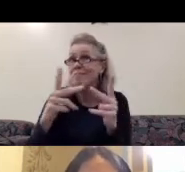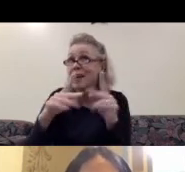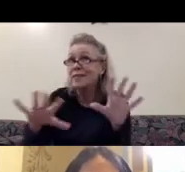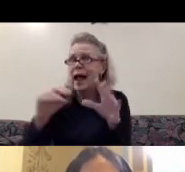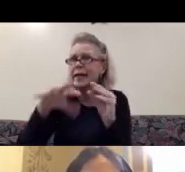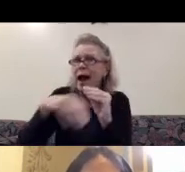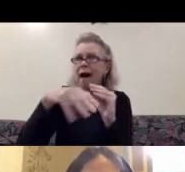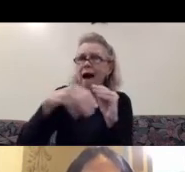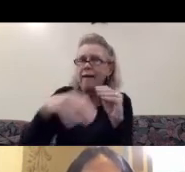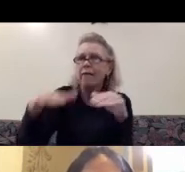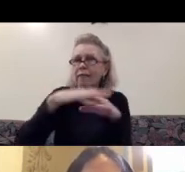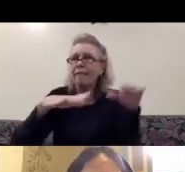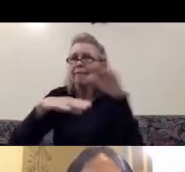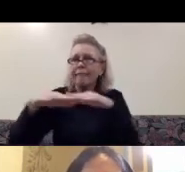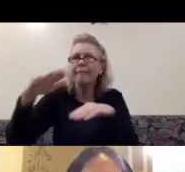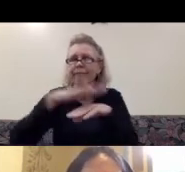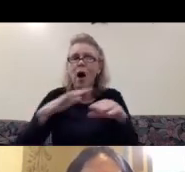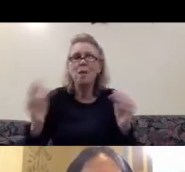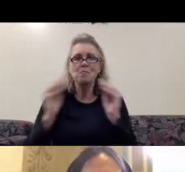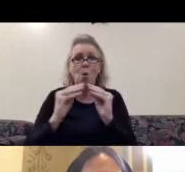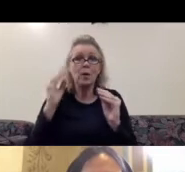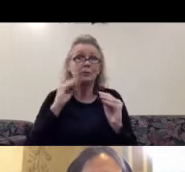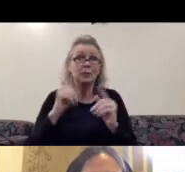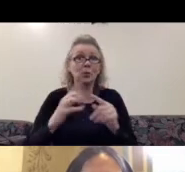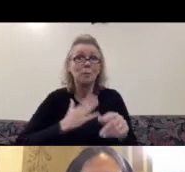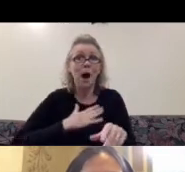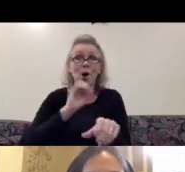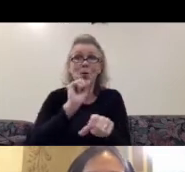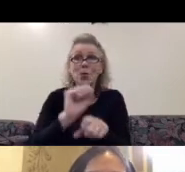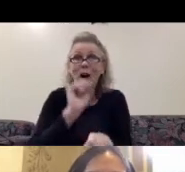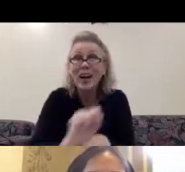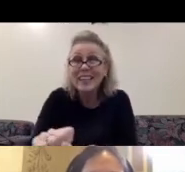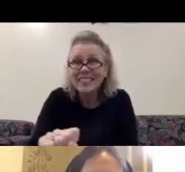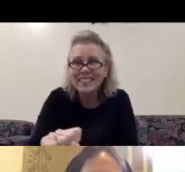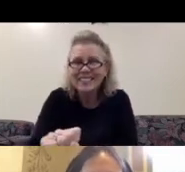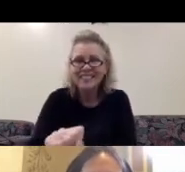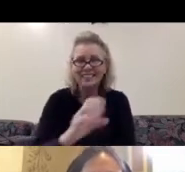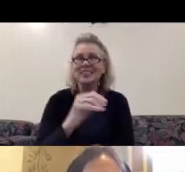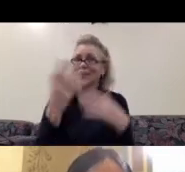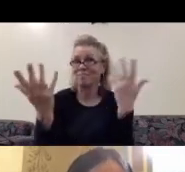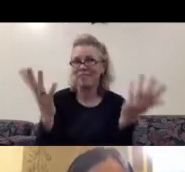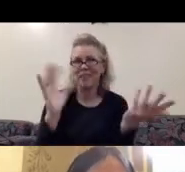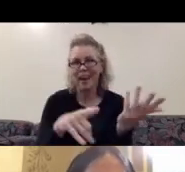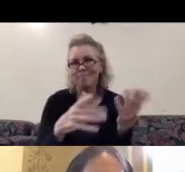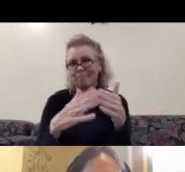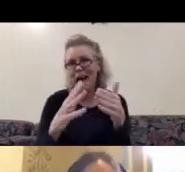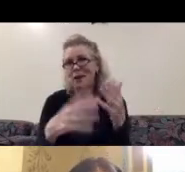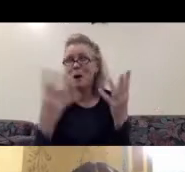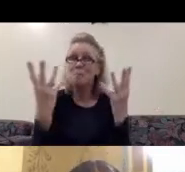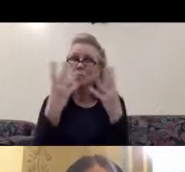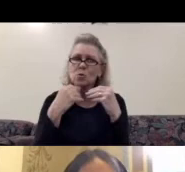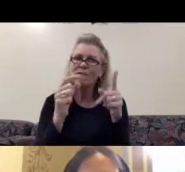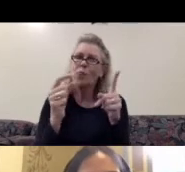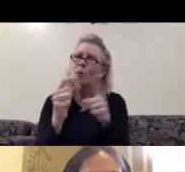work. So we're almost, yes, that's the, the, the, beauty of the words